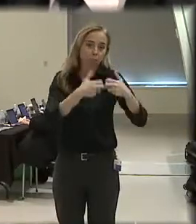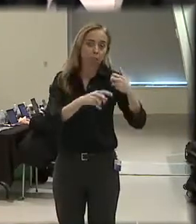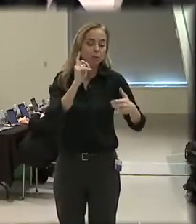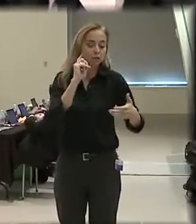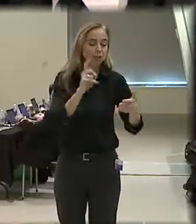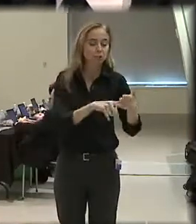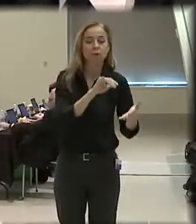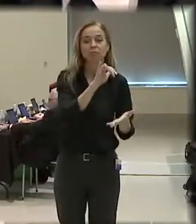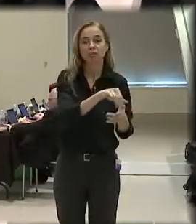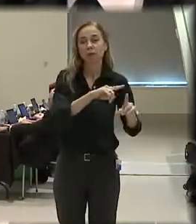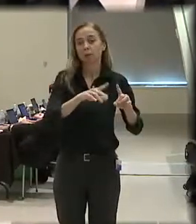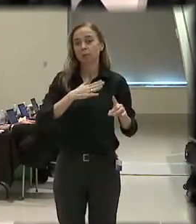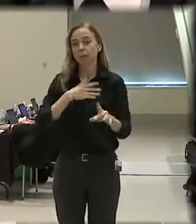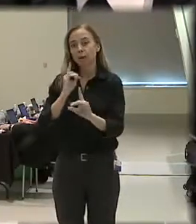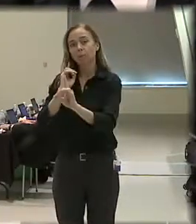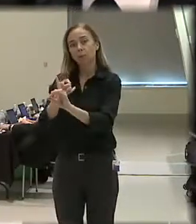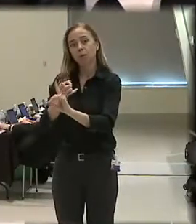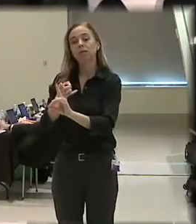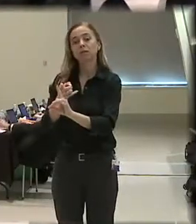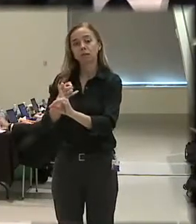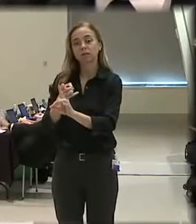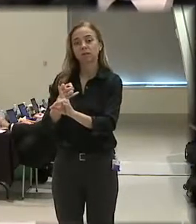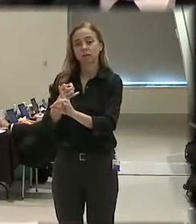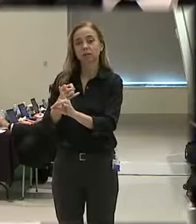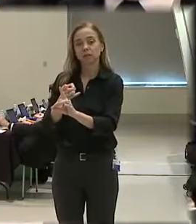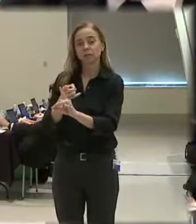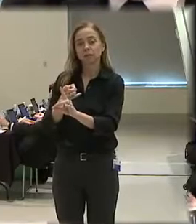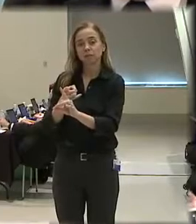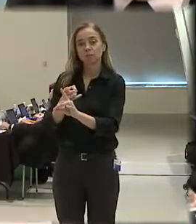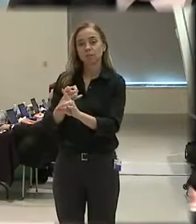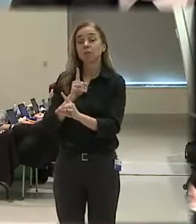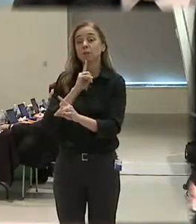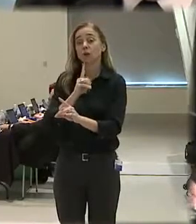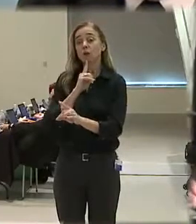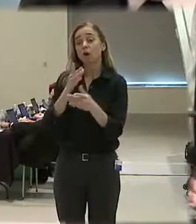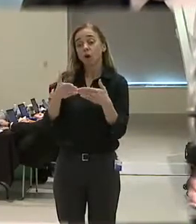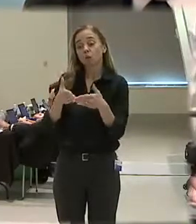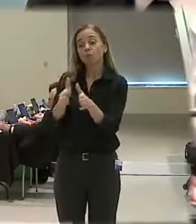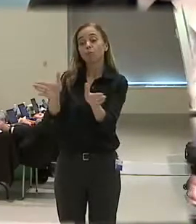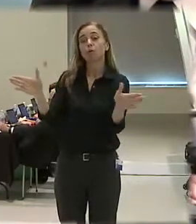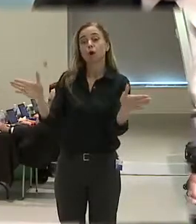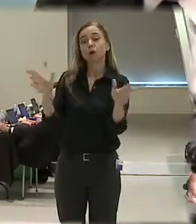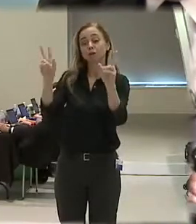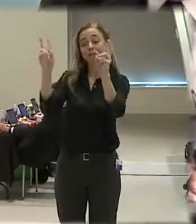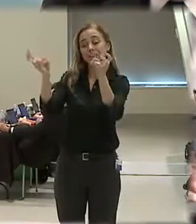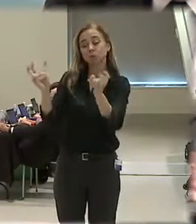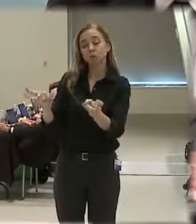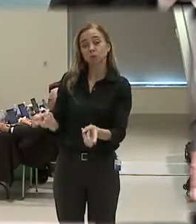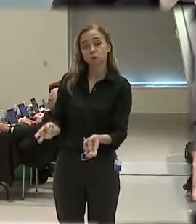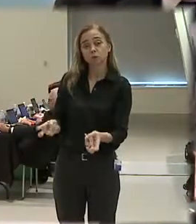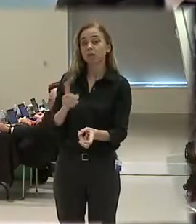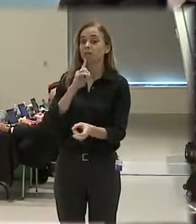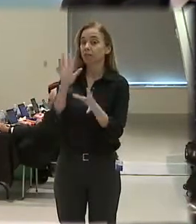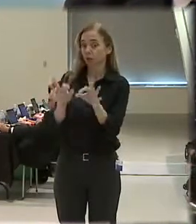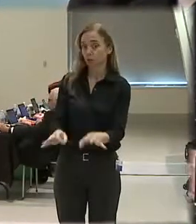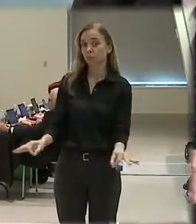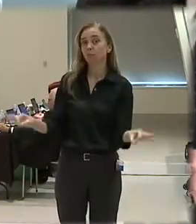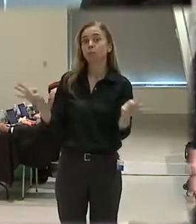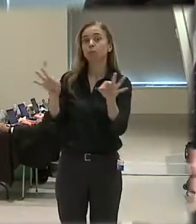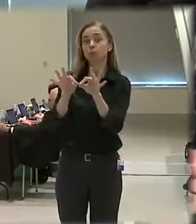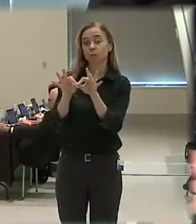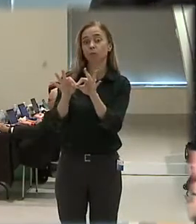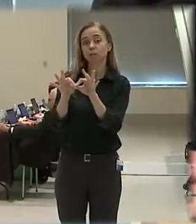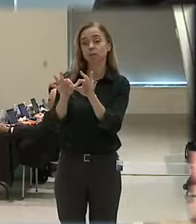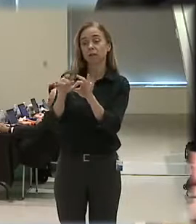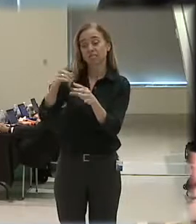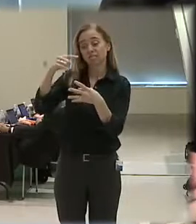I think my point was simply in making the thing that there are broader systemic issues. I think that's a very important one. Race